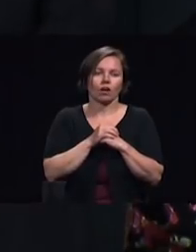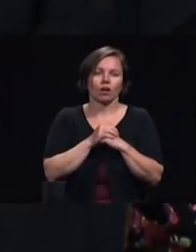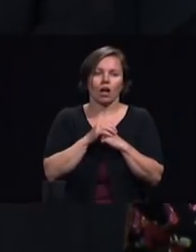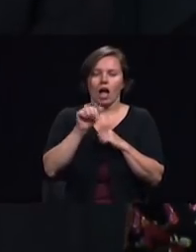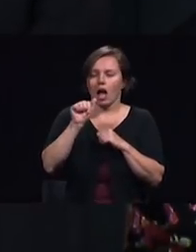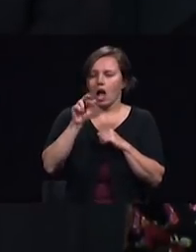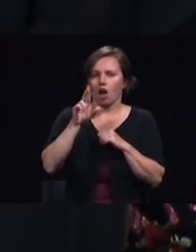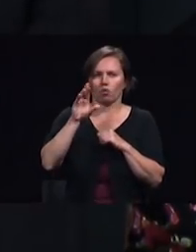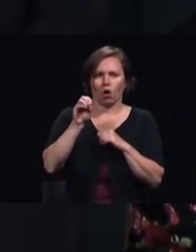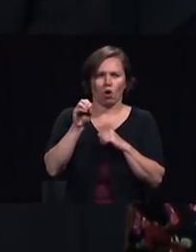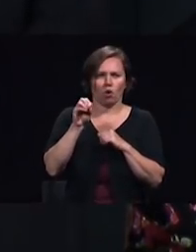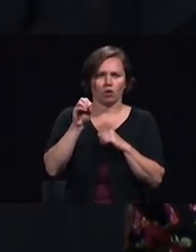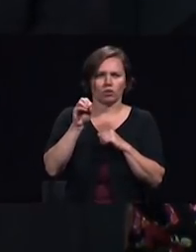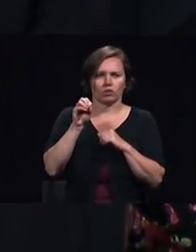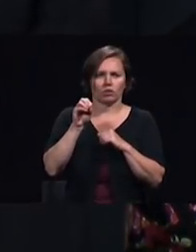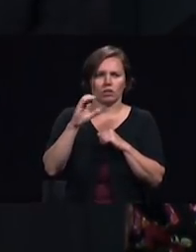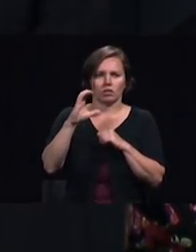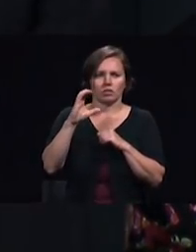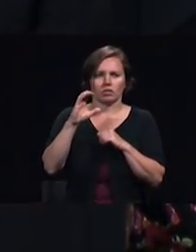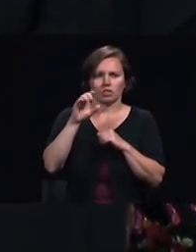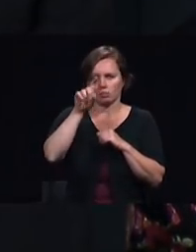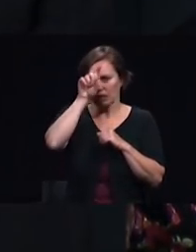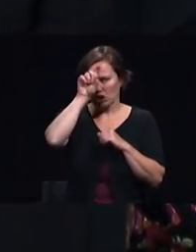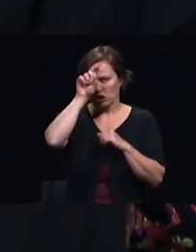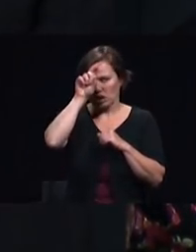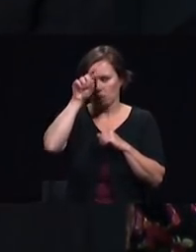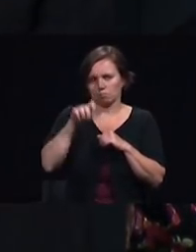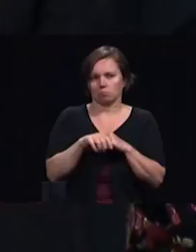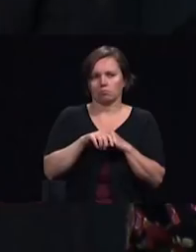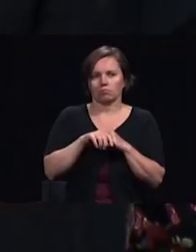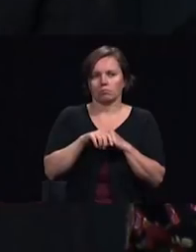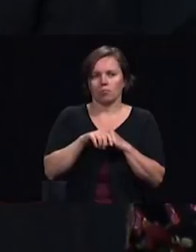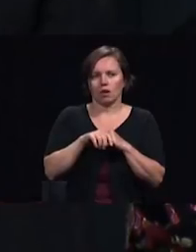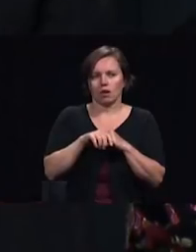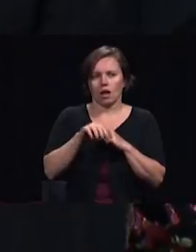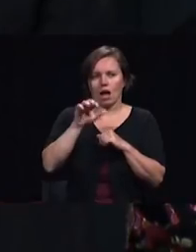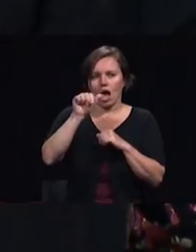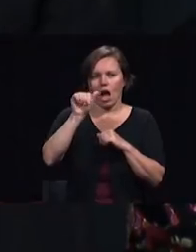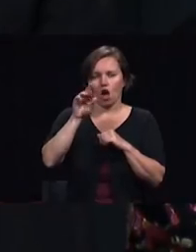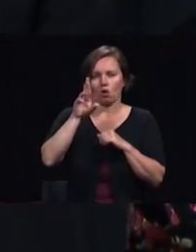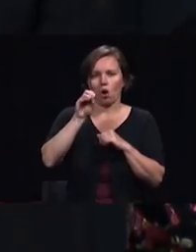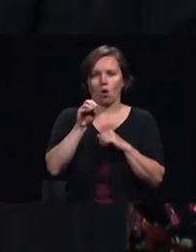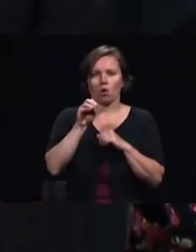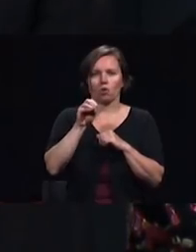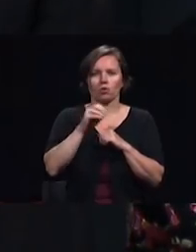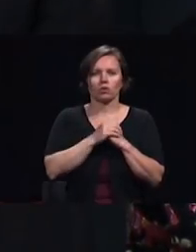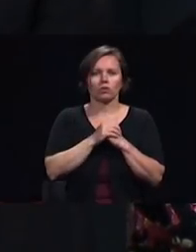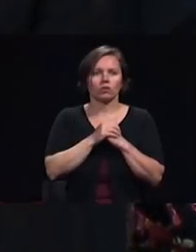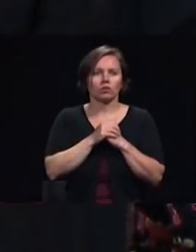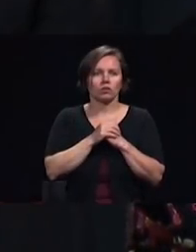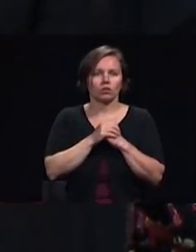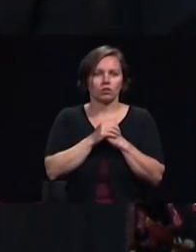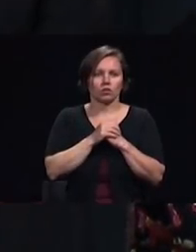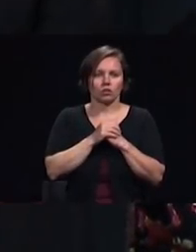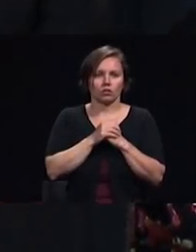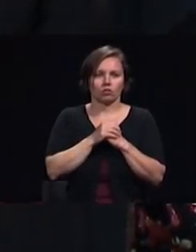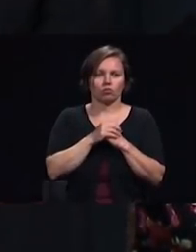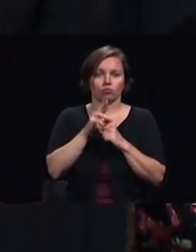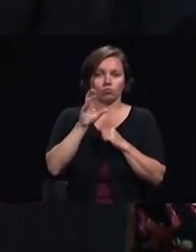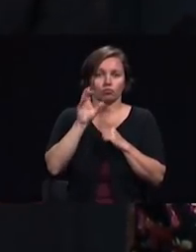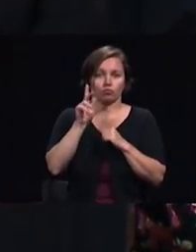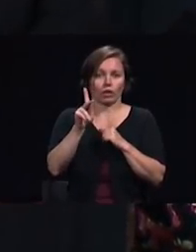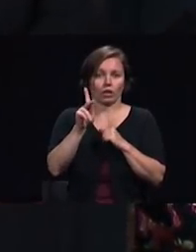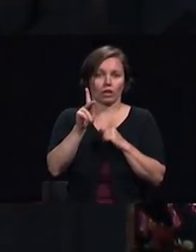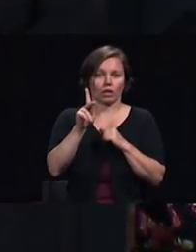of the Middle East and North Africa Union and Peter Kulik are going to tell us about Cairo a city of depending on how you